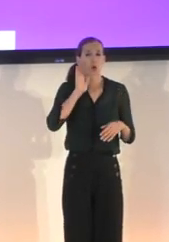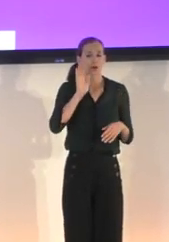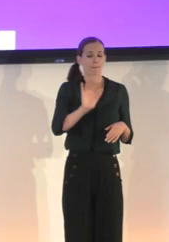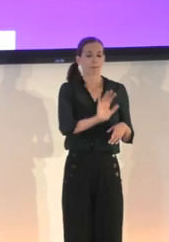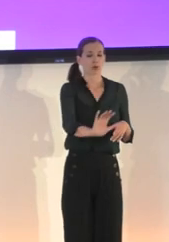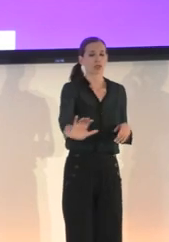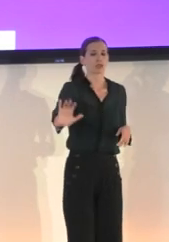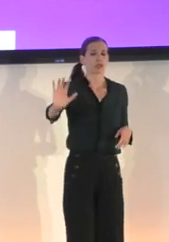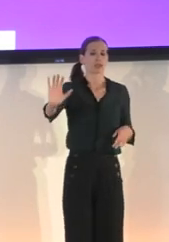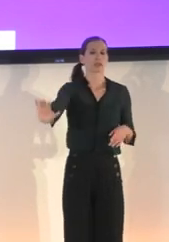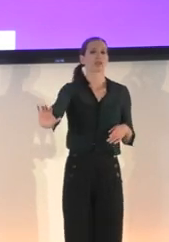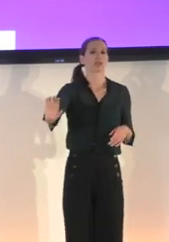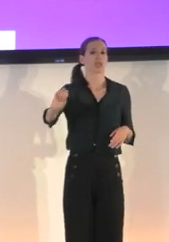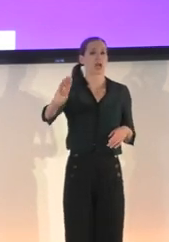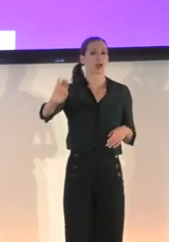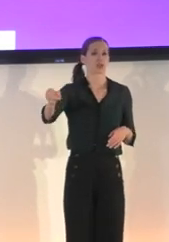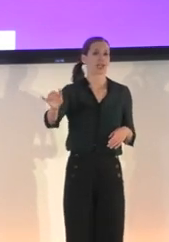object,